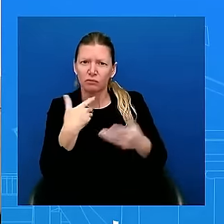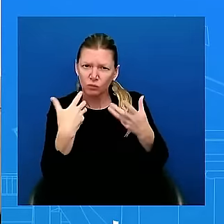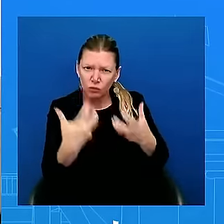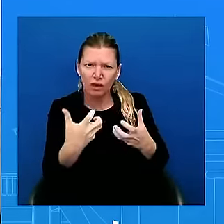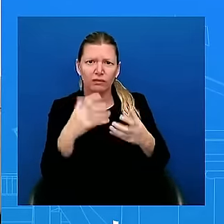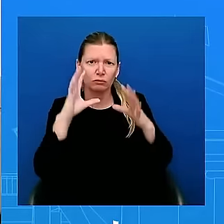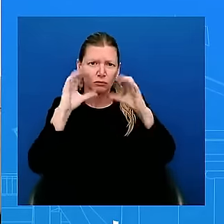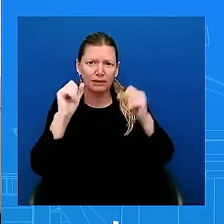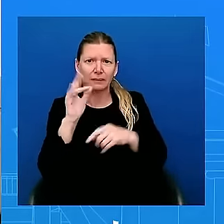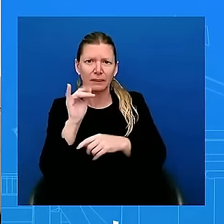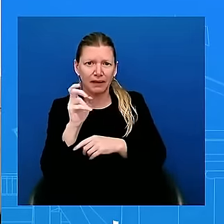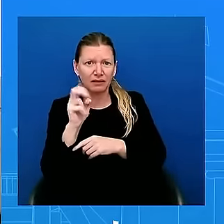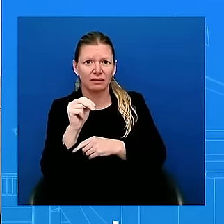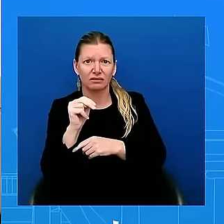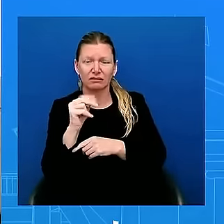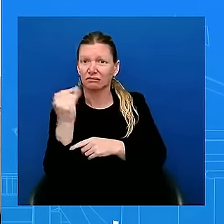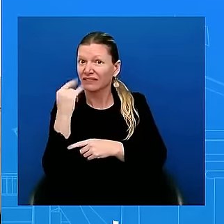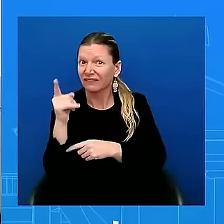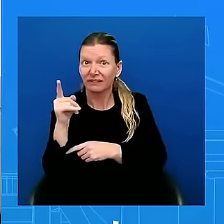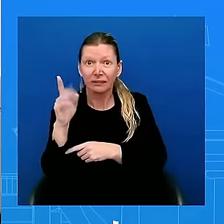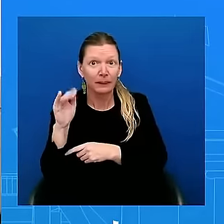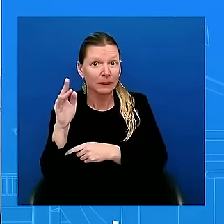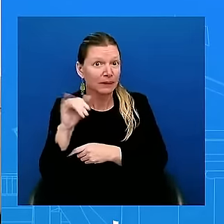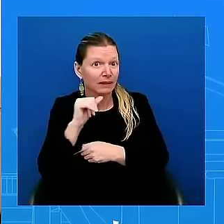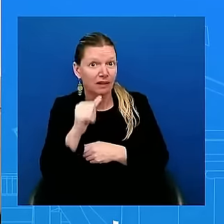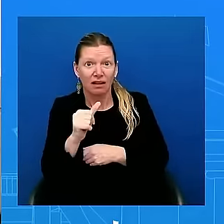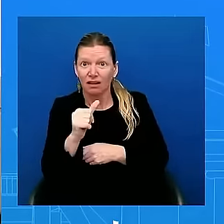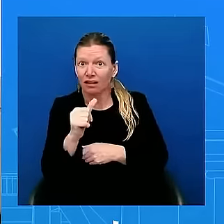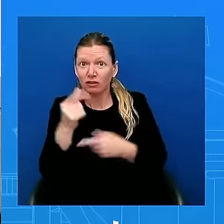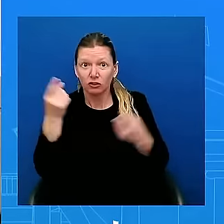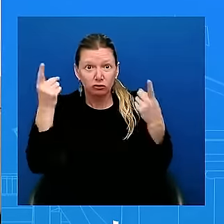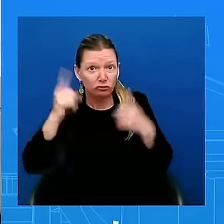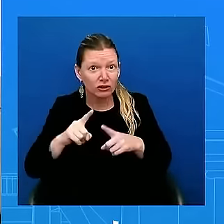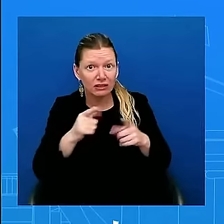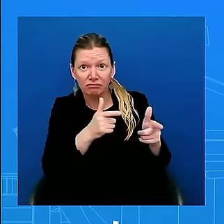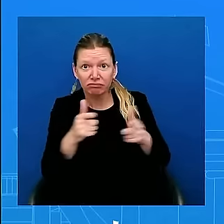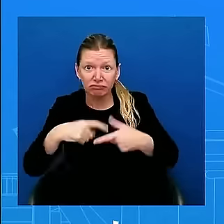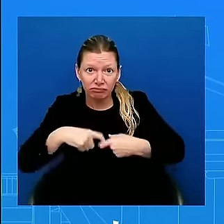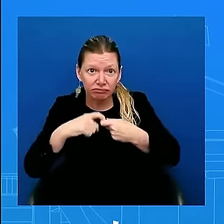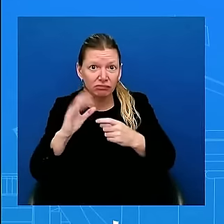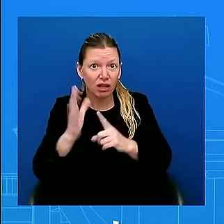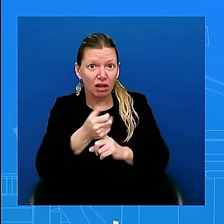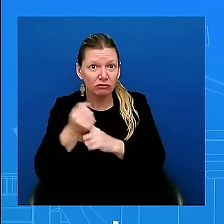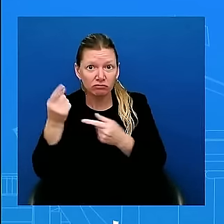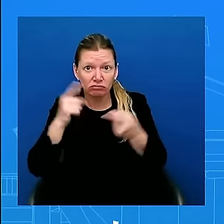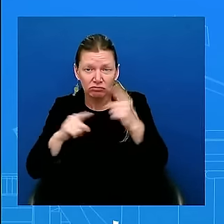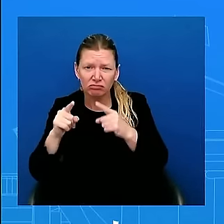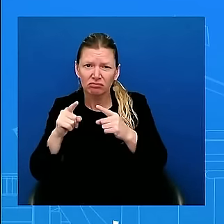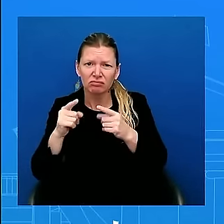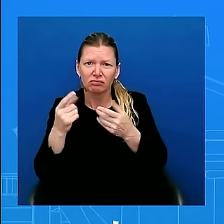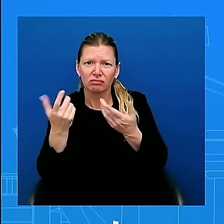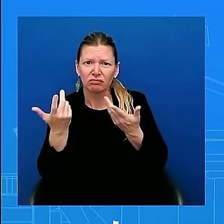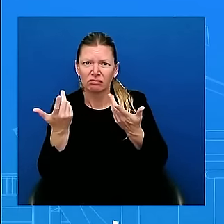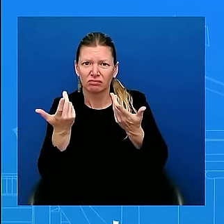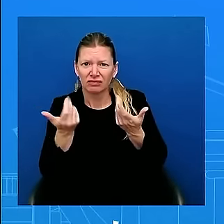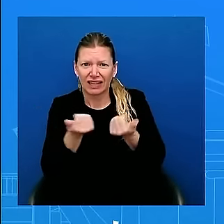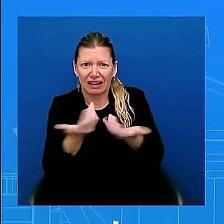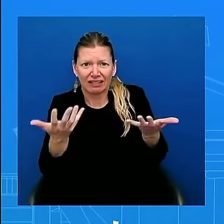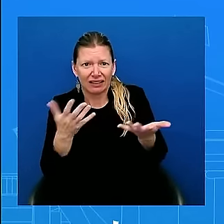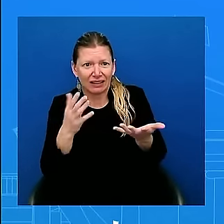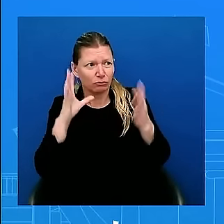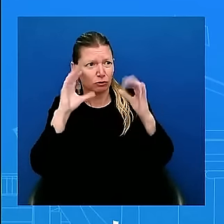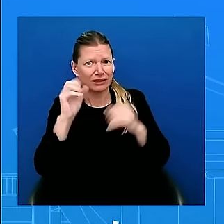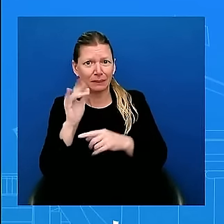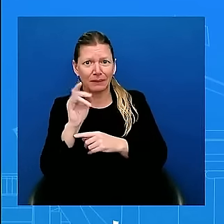is prepared to do unilaterally to try to bring those hostages home? I won't get into hypothesis